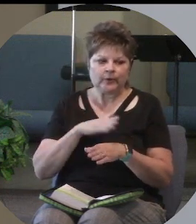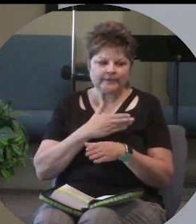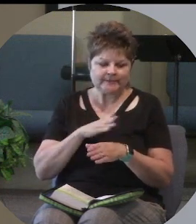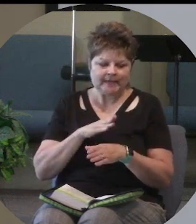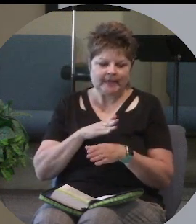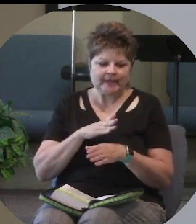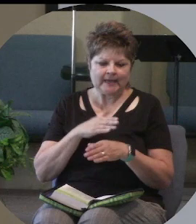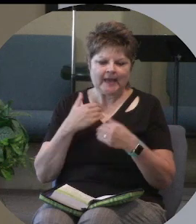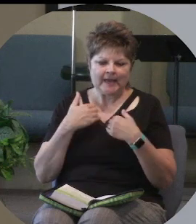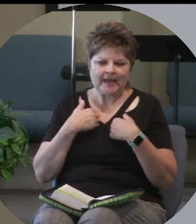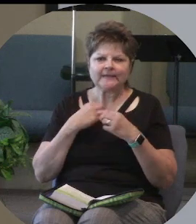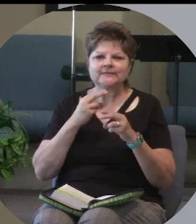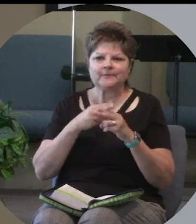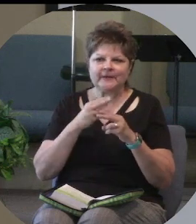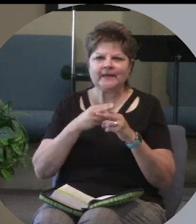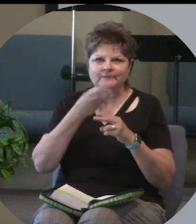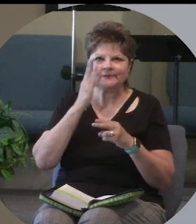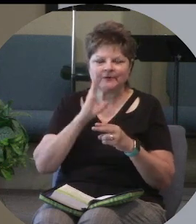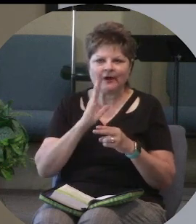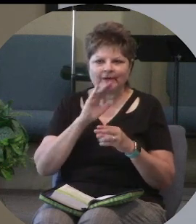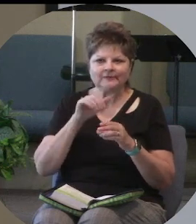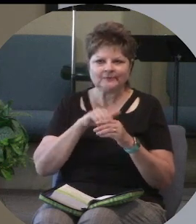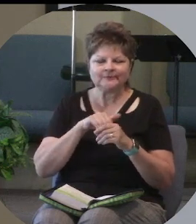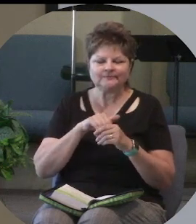had some names of God in it.